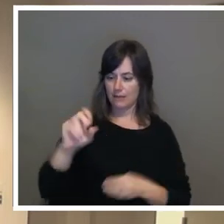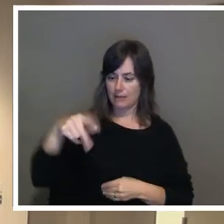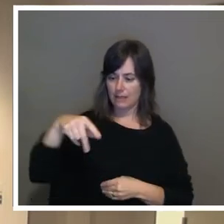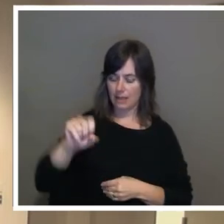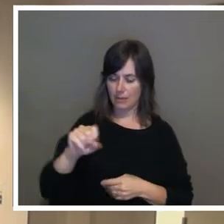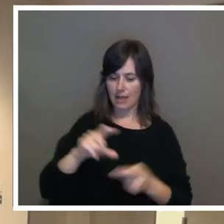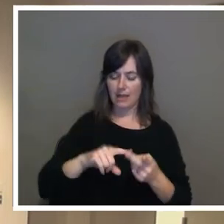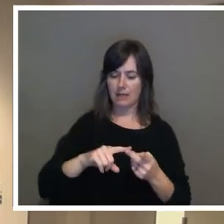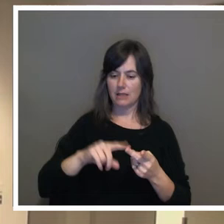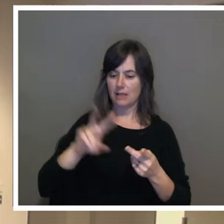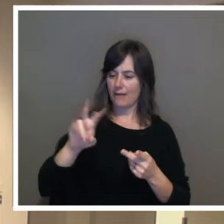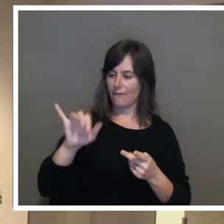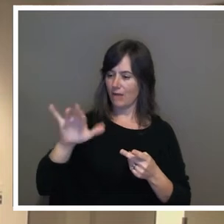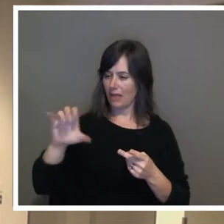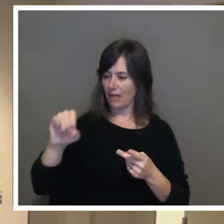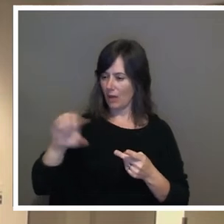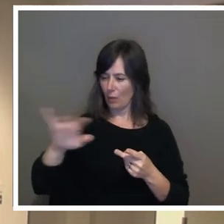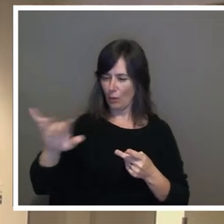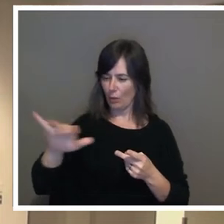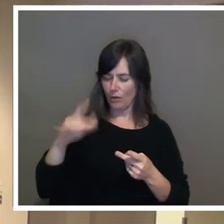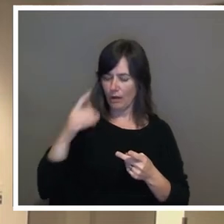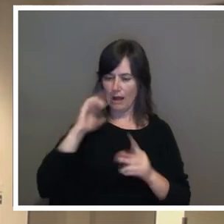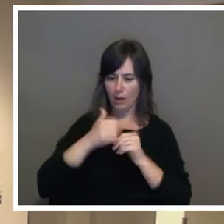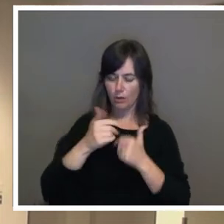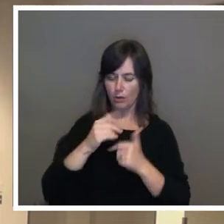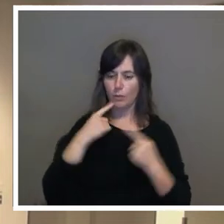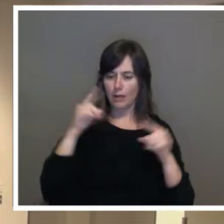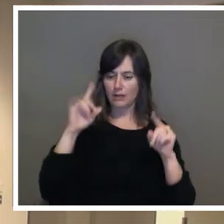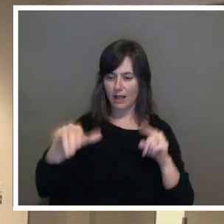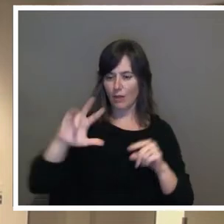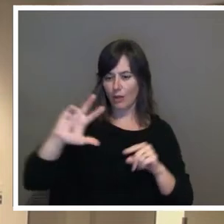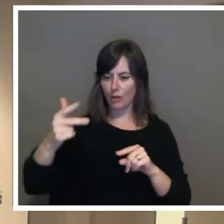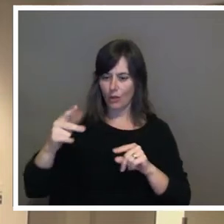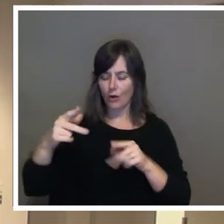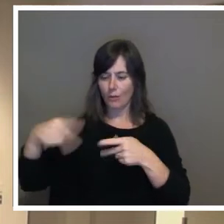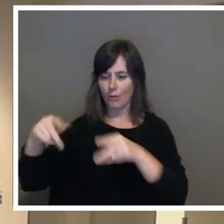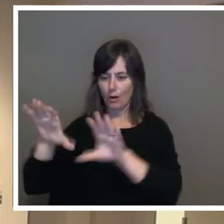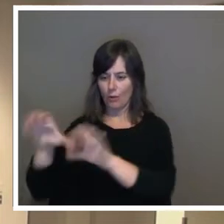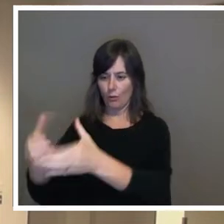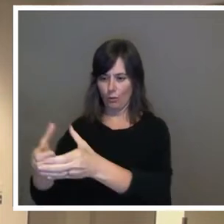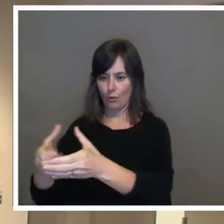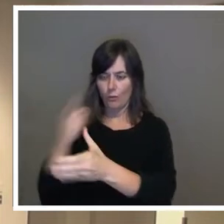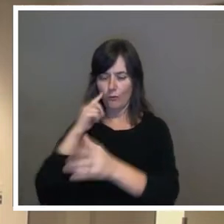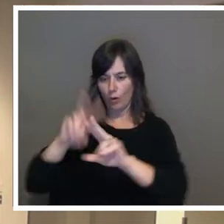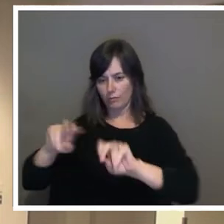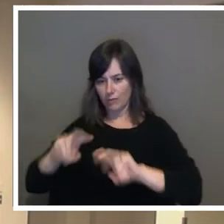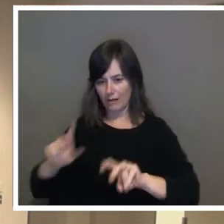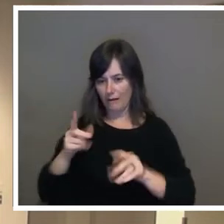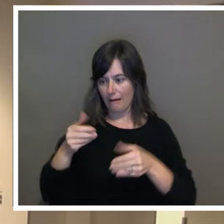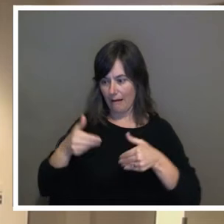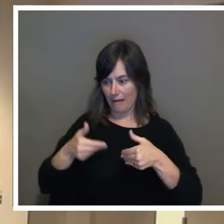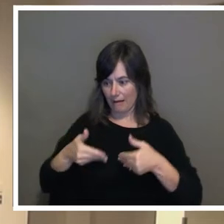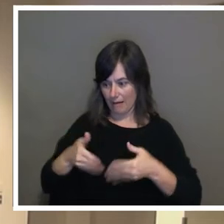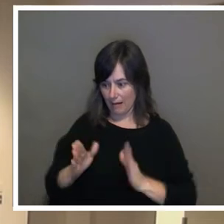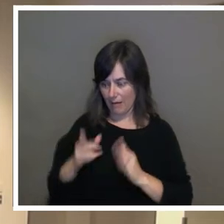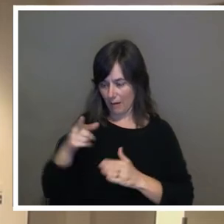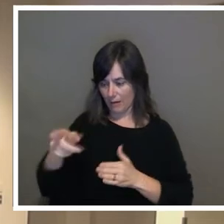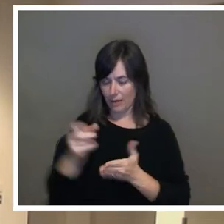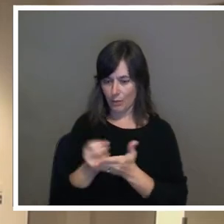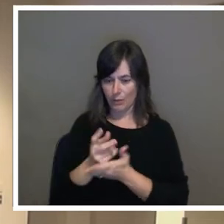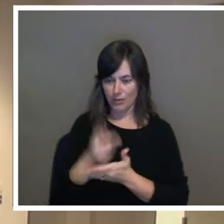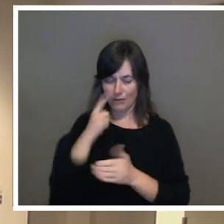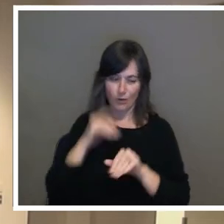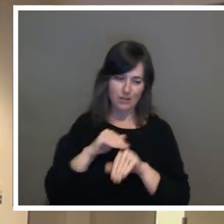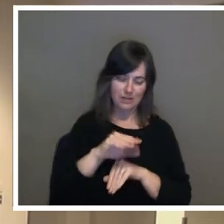however you pronounce their name, whatever the company, the third-party company is named, permission to send me, quite frankly, spam email about